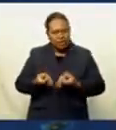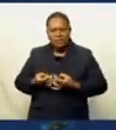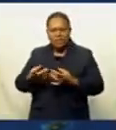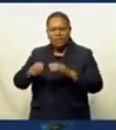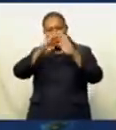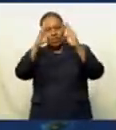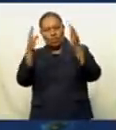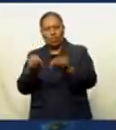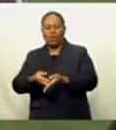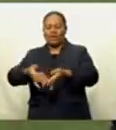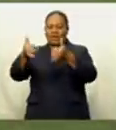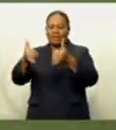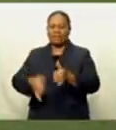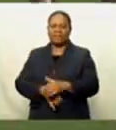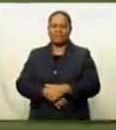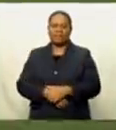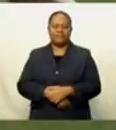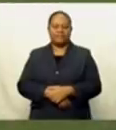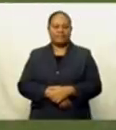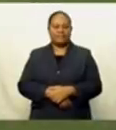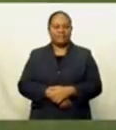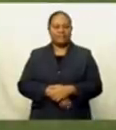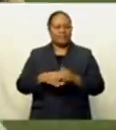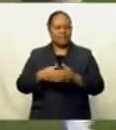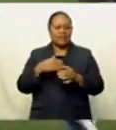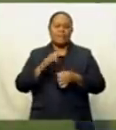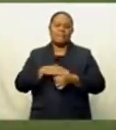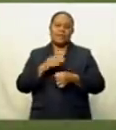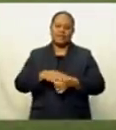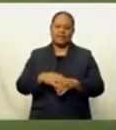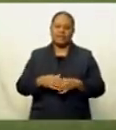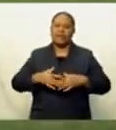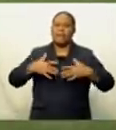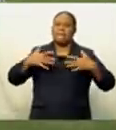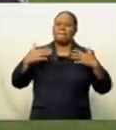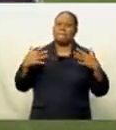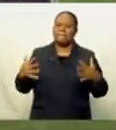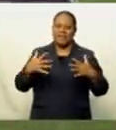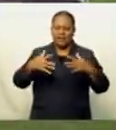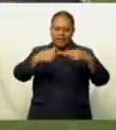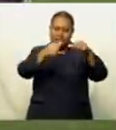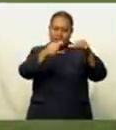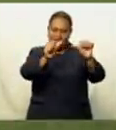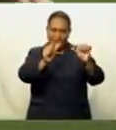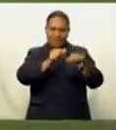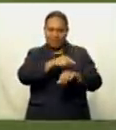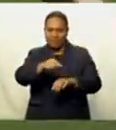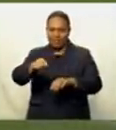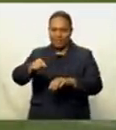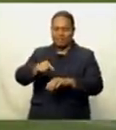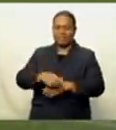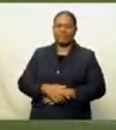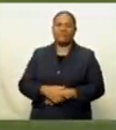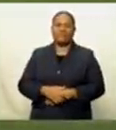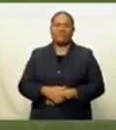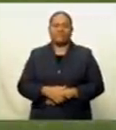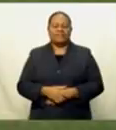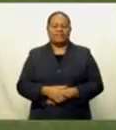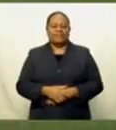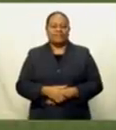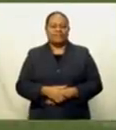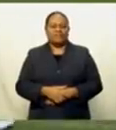great milestone for the team. We have three of their brothers play along.